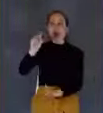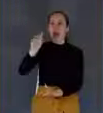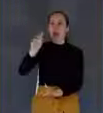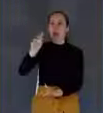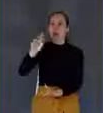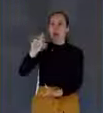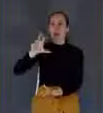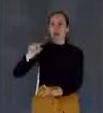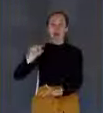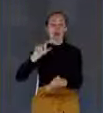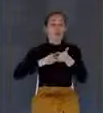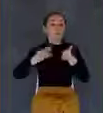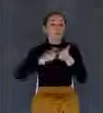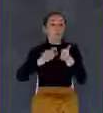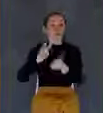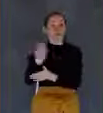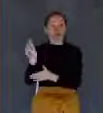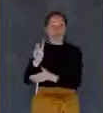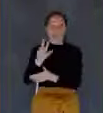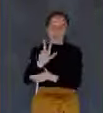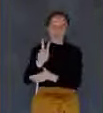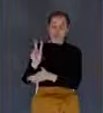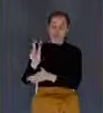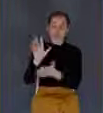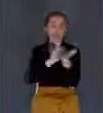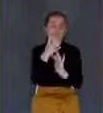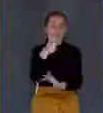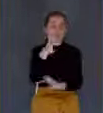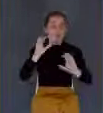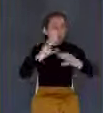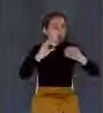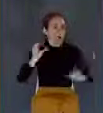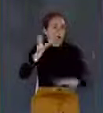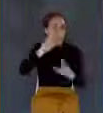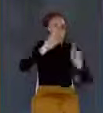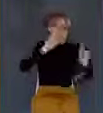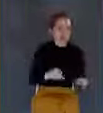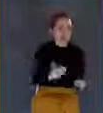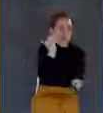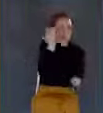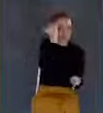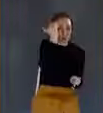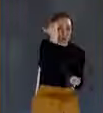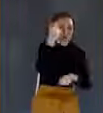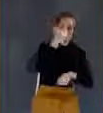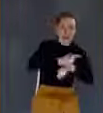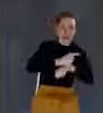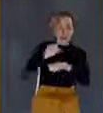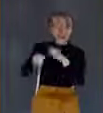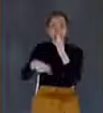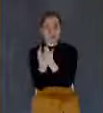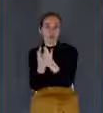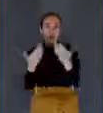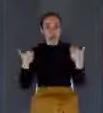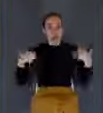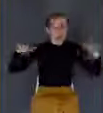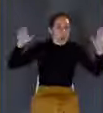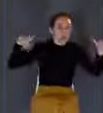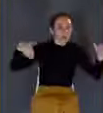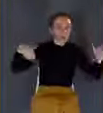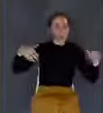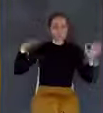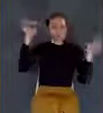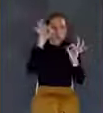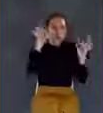But that day and of that hour knoweth no man, no, not the angels which are in heaven, neither the Son but the Father.